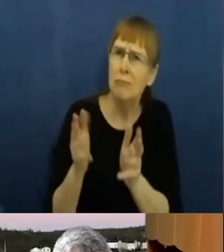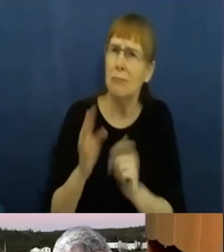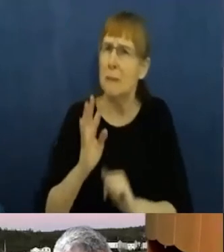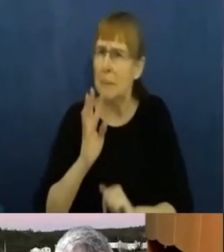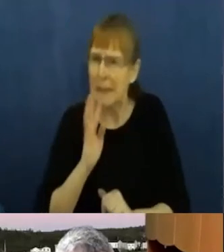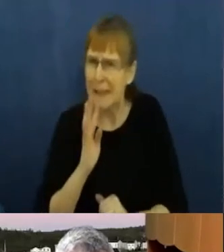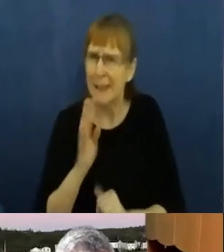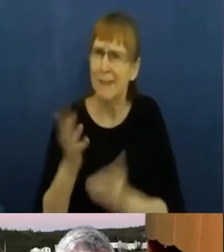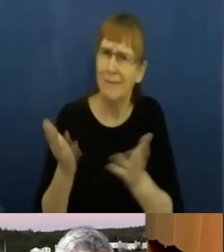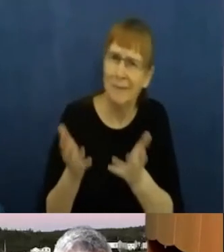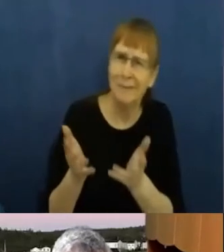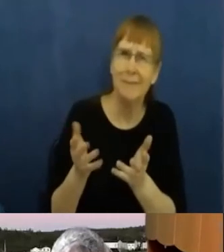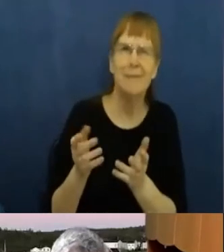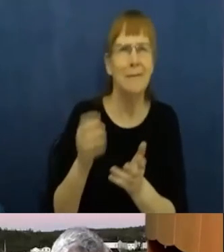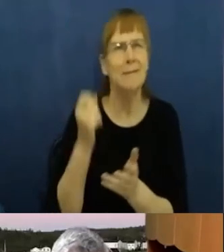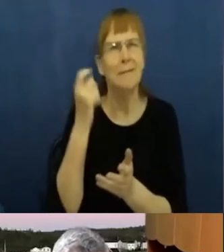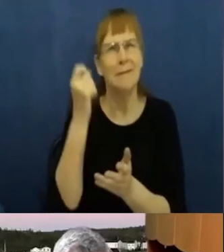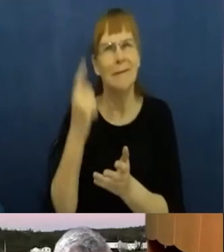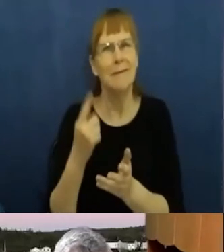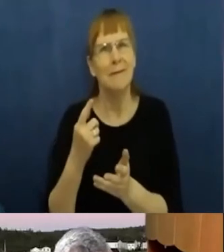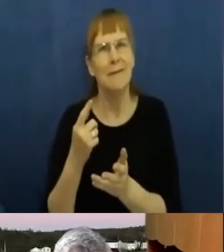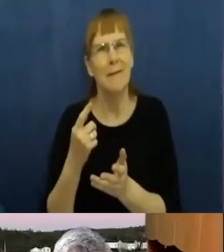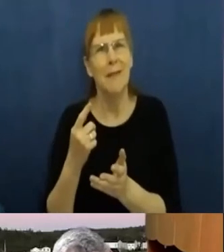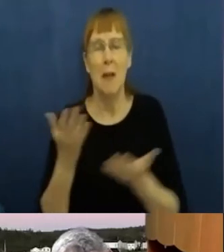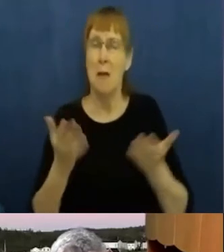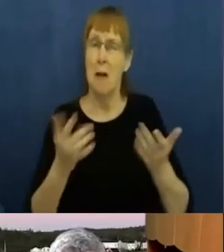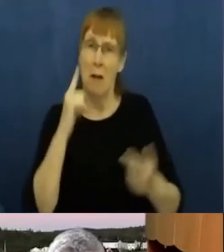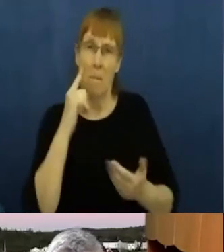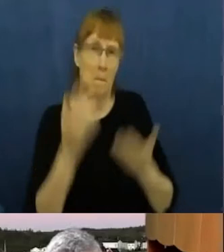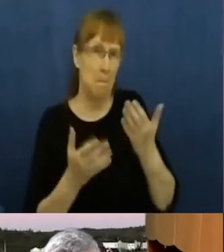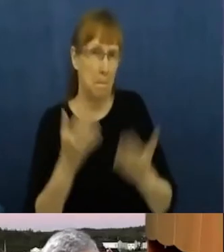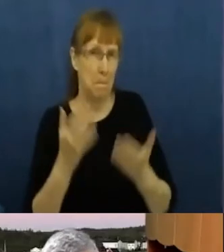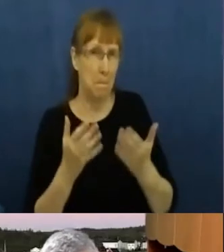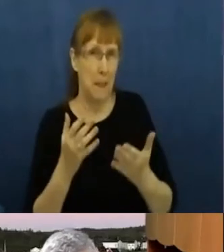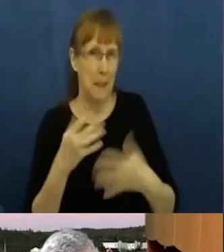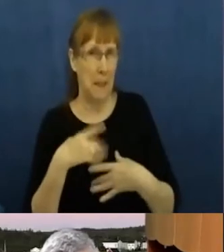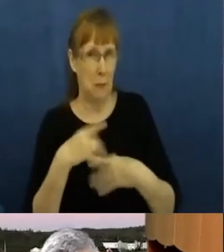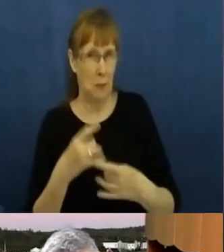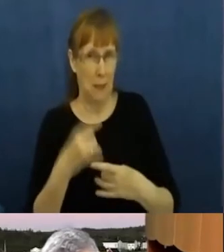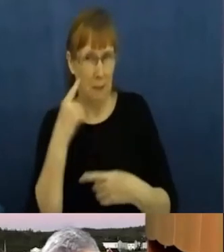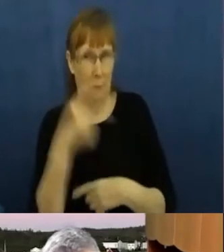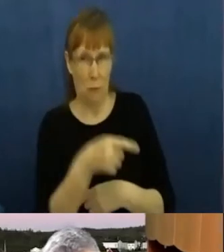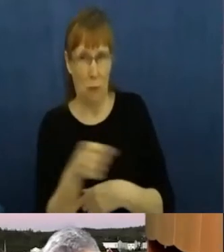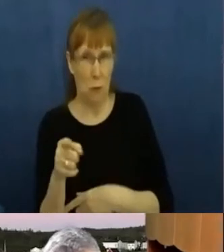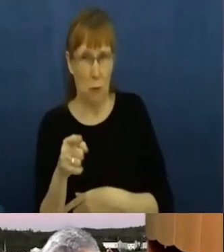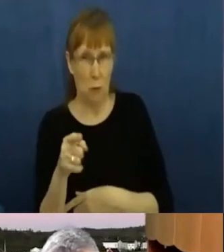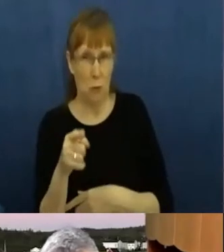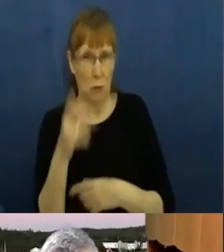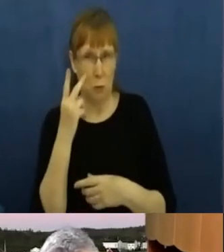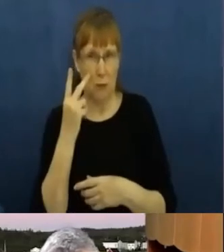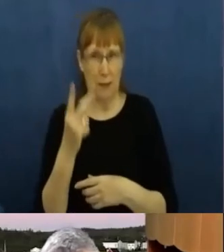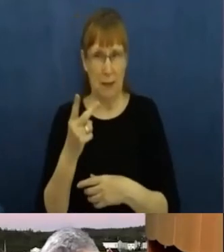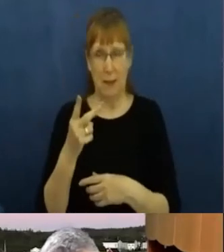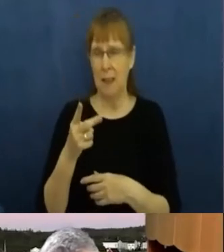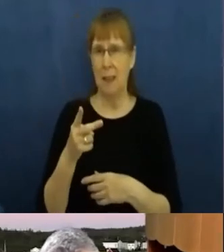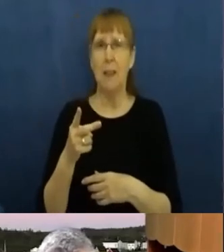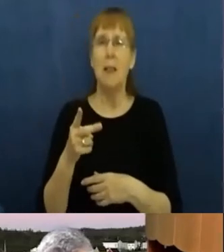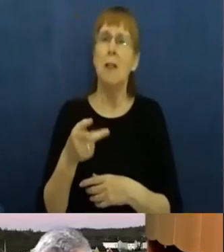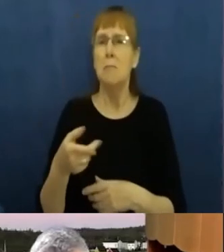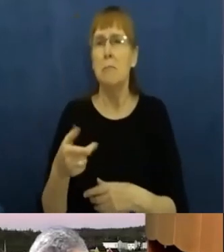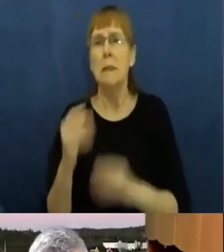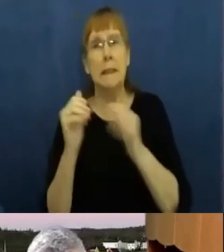is just a couple of the overarching observations that I would make, without attributing them to anyone.